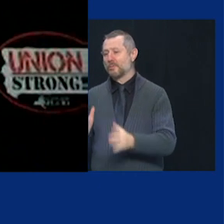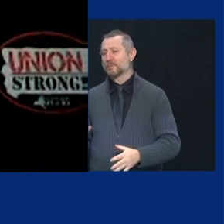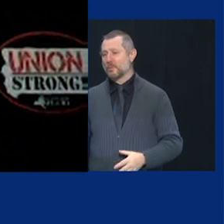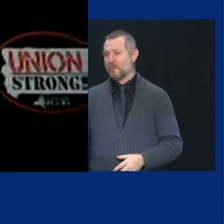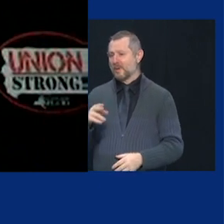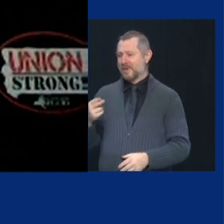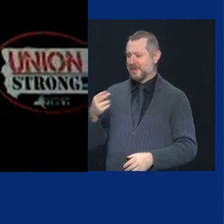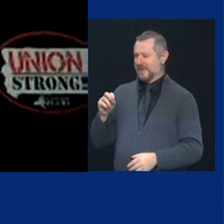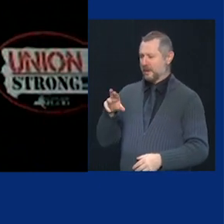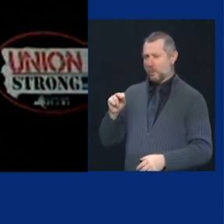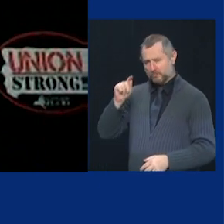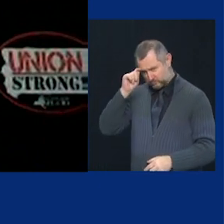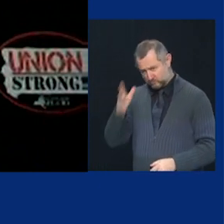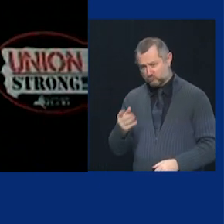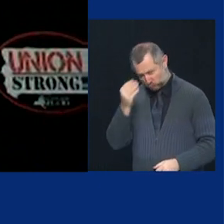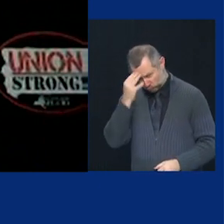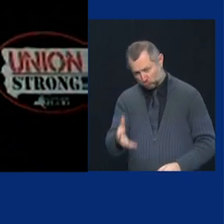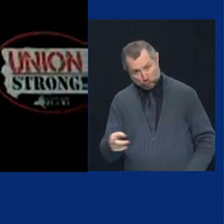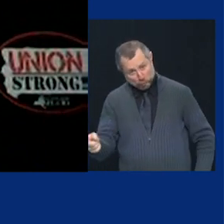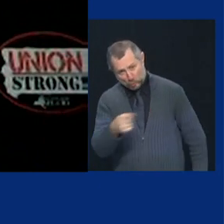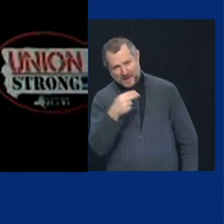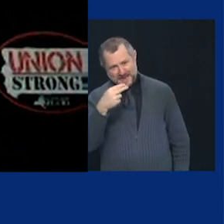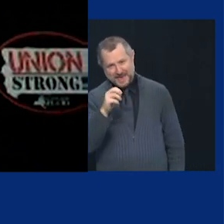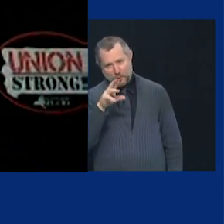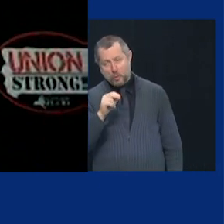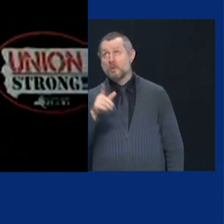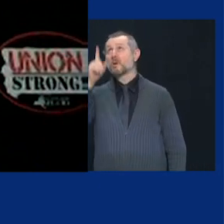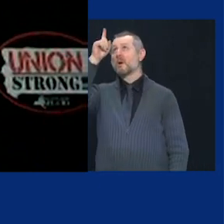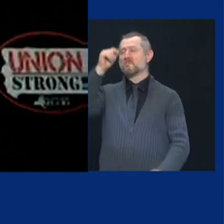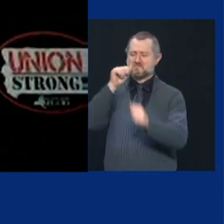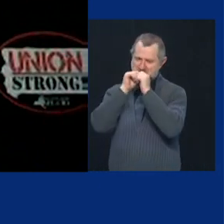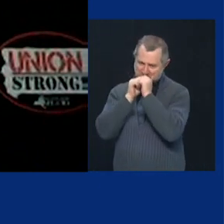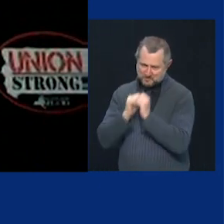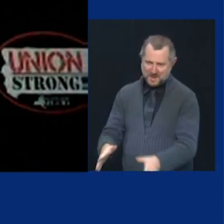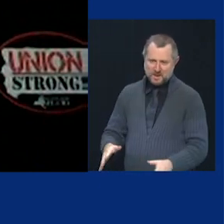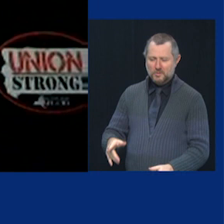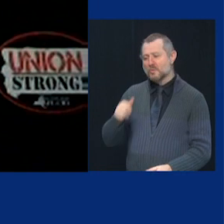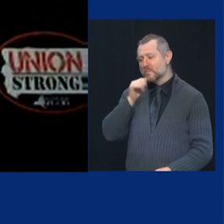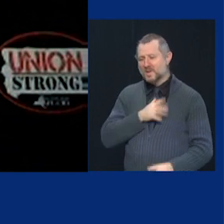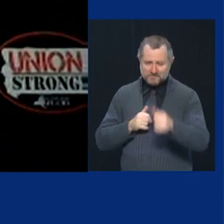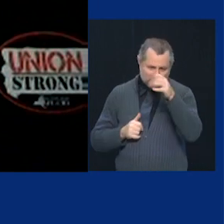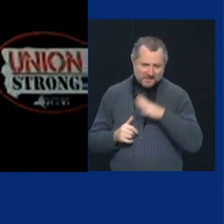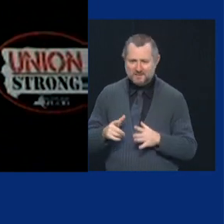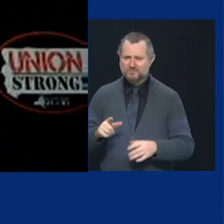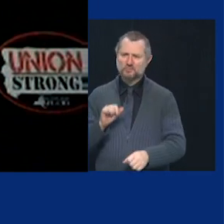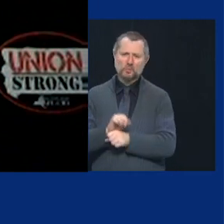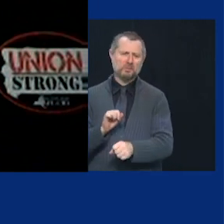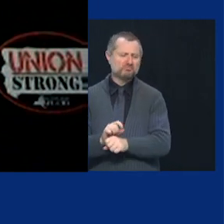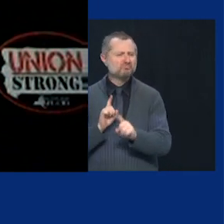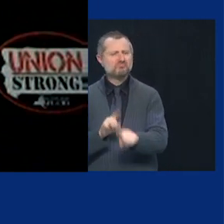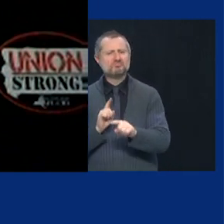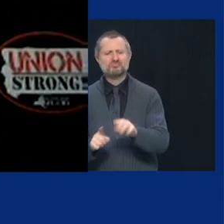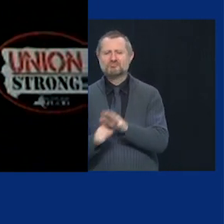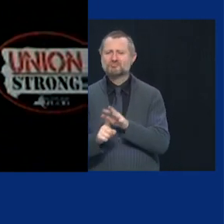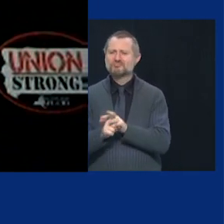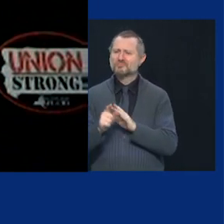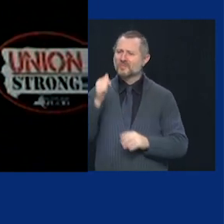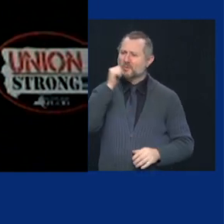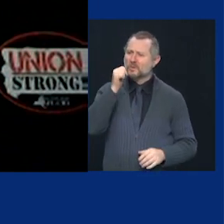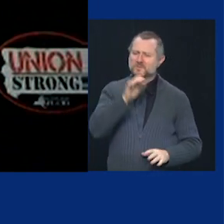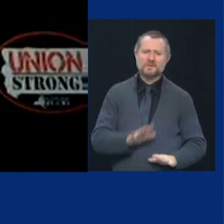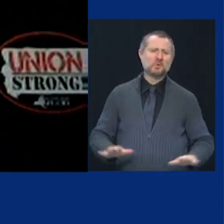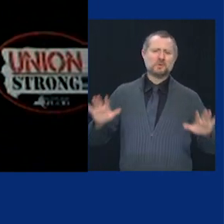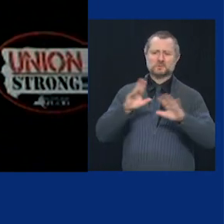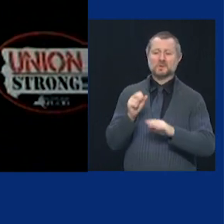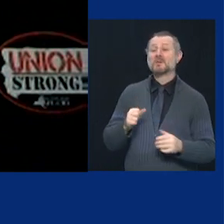heroes god bless uh what the working men and women did in this state and all across the nation and now we want to turn around and lay